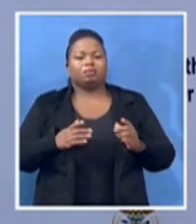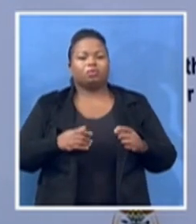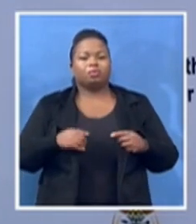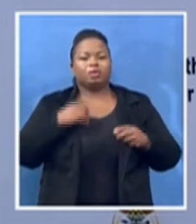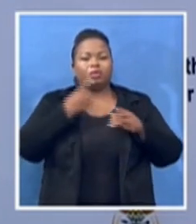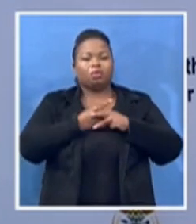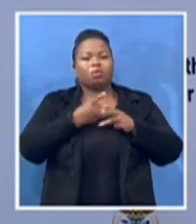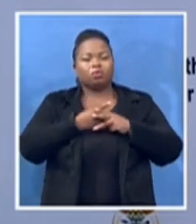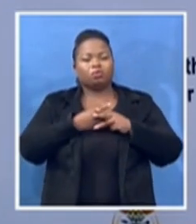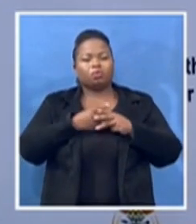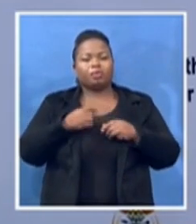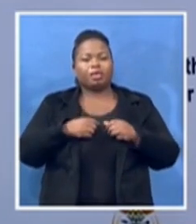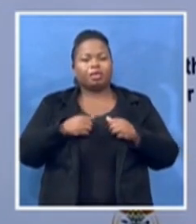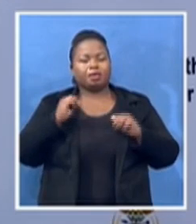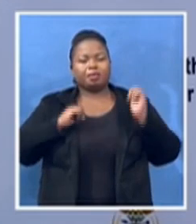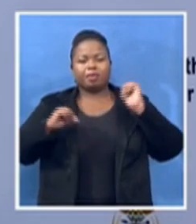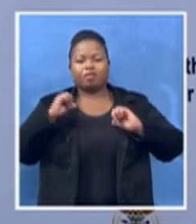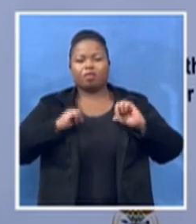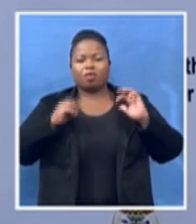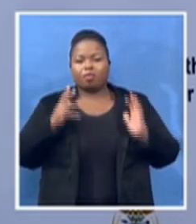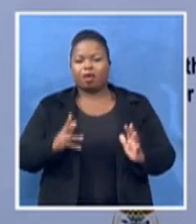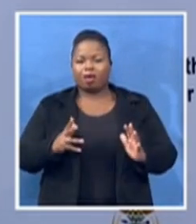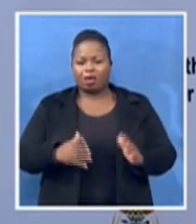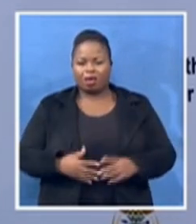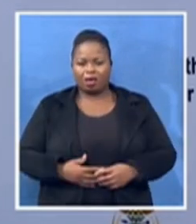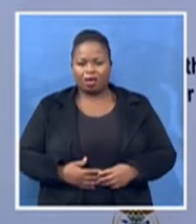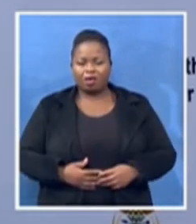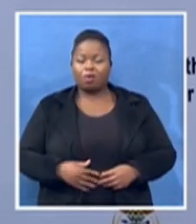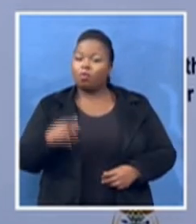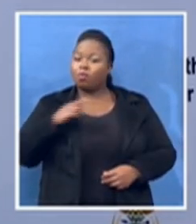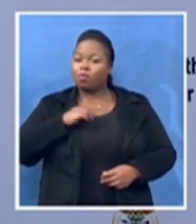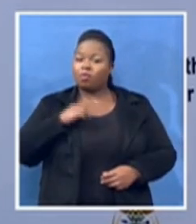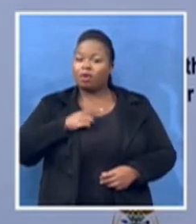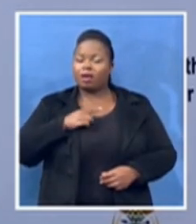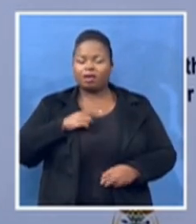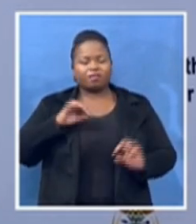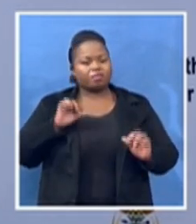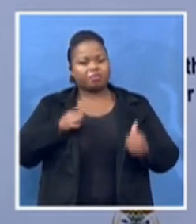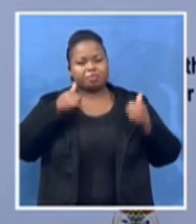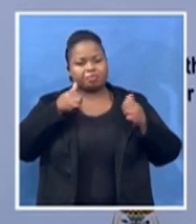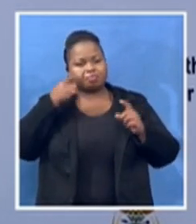was for a course, a good course for equality in the country.